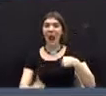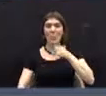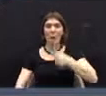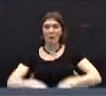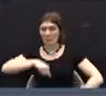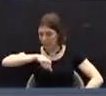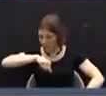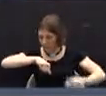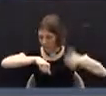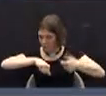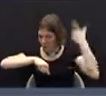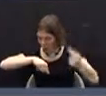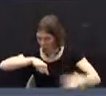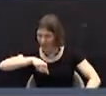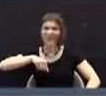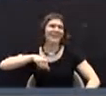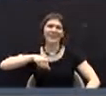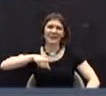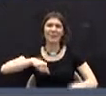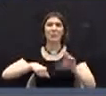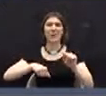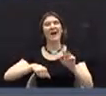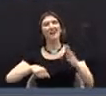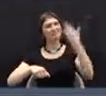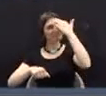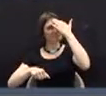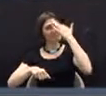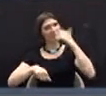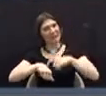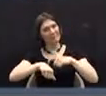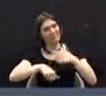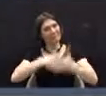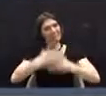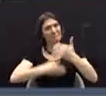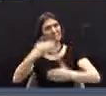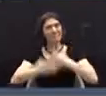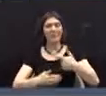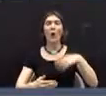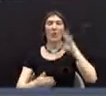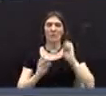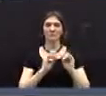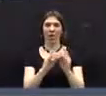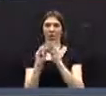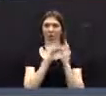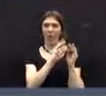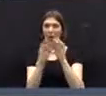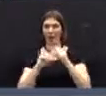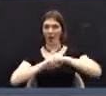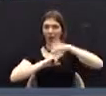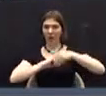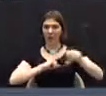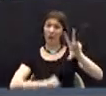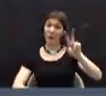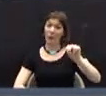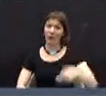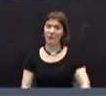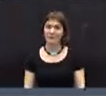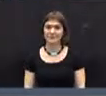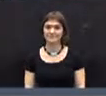stopwatch, but we undoubtedly will have a lot of people who want to be heard.